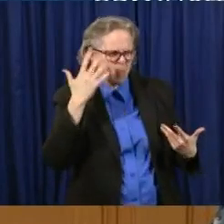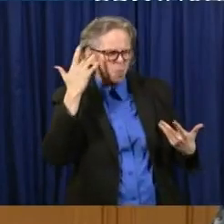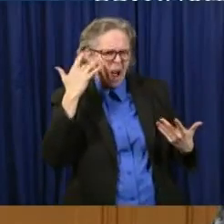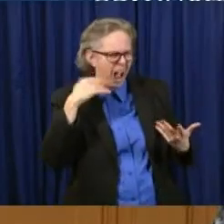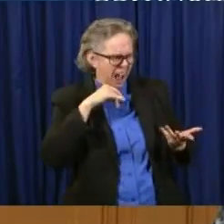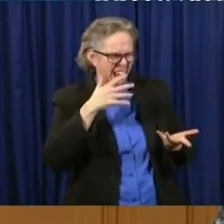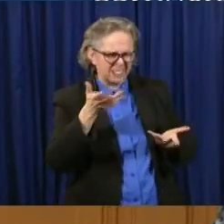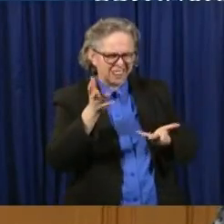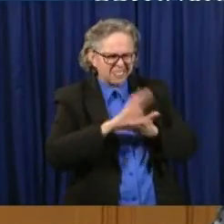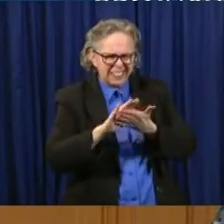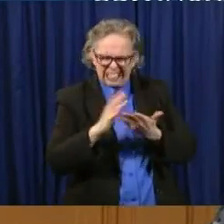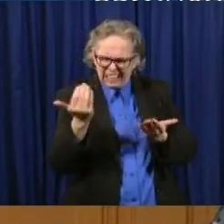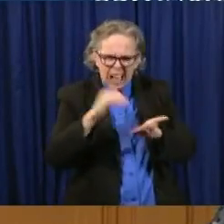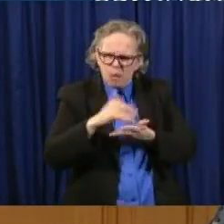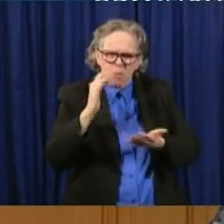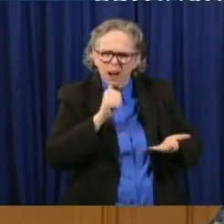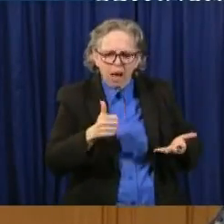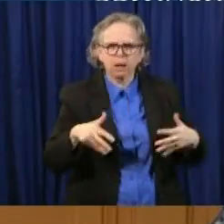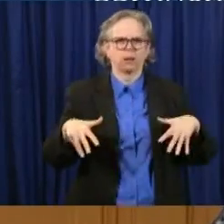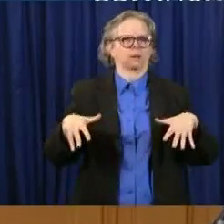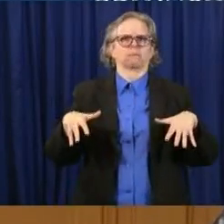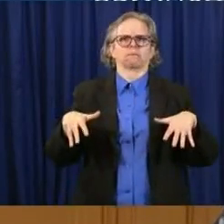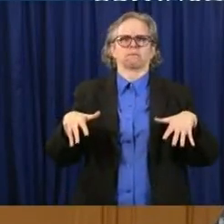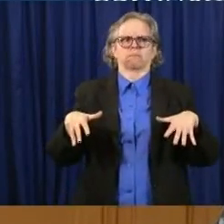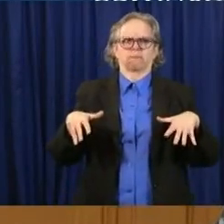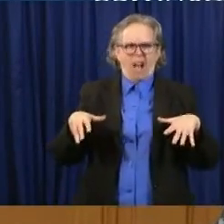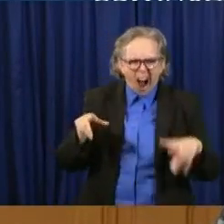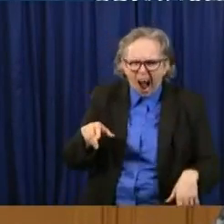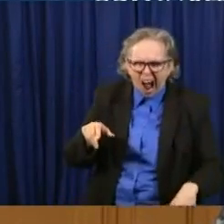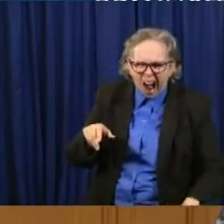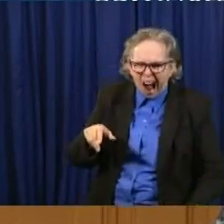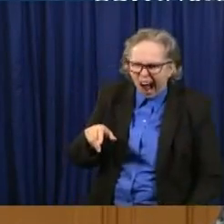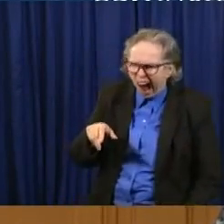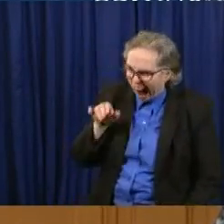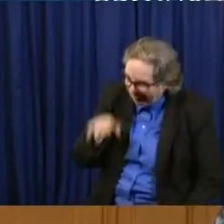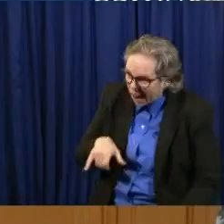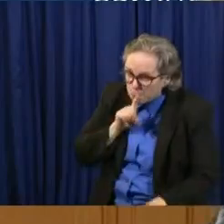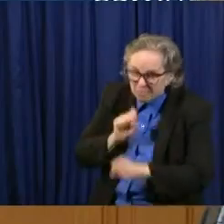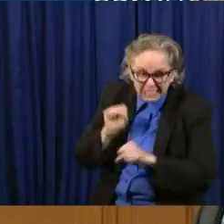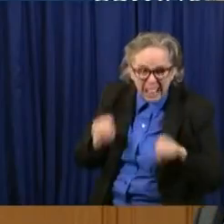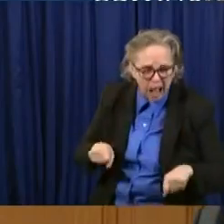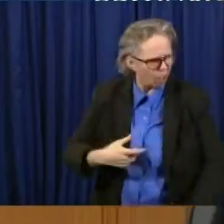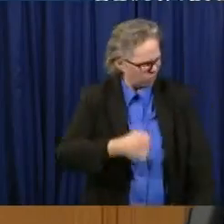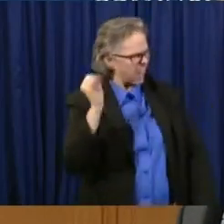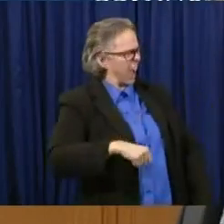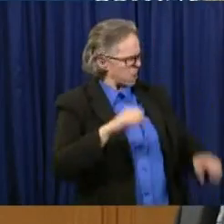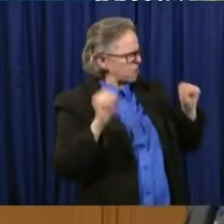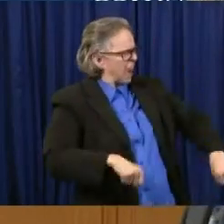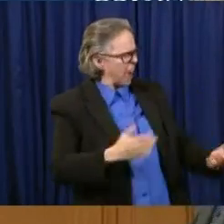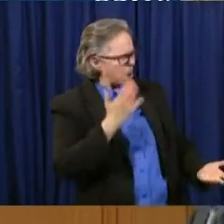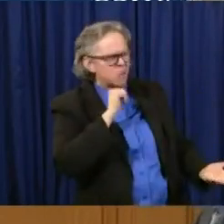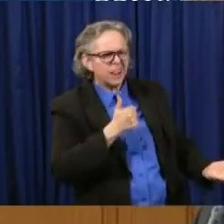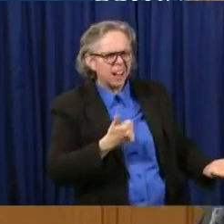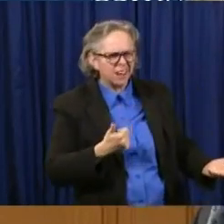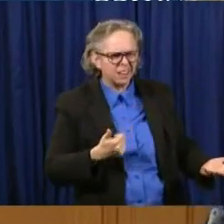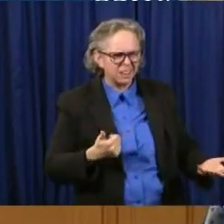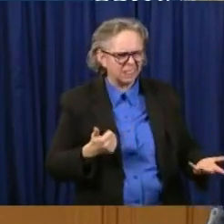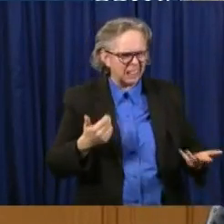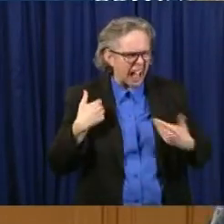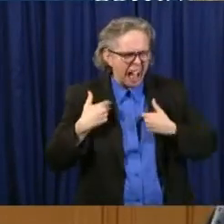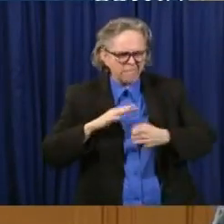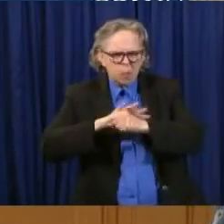reuse them? I'm like, can't do that. I'm like, well, yeah, you can. We have some entire team of